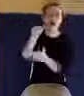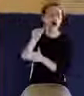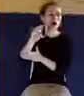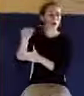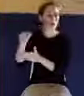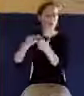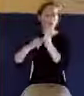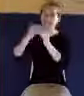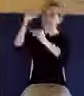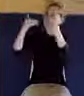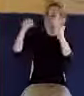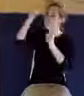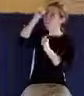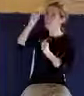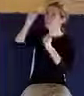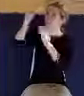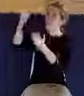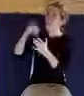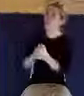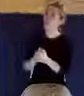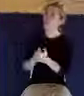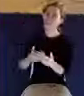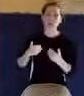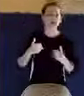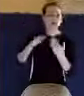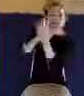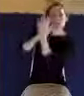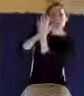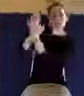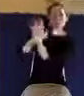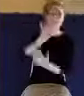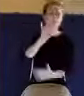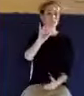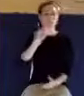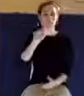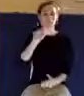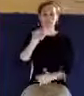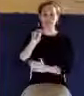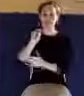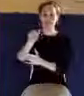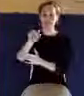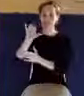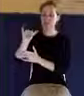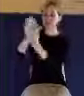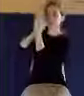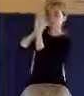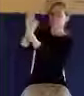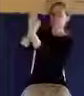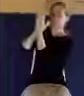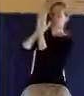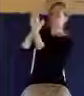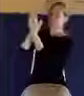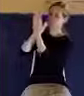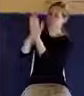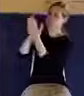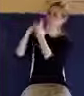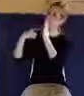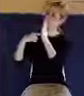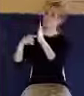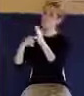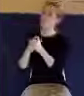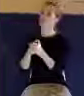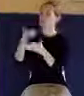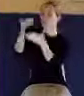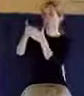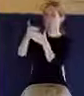Father. Father, there's that intimacy that you have because you receive that inward witness. And what else the Holy Spirit